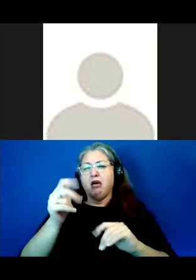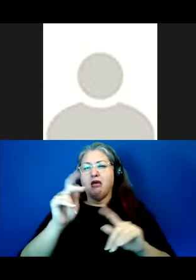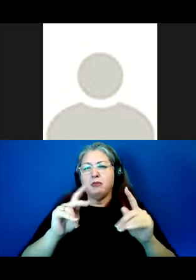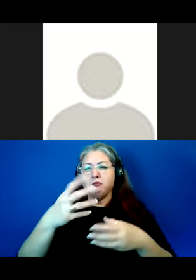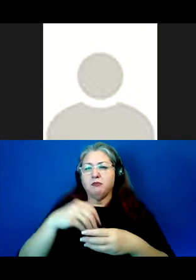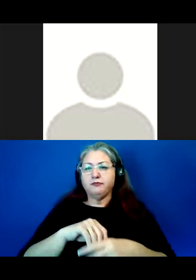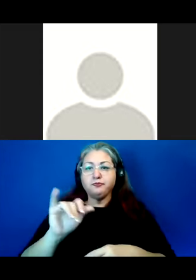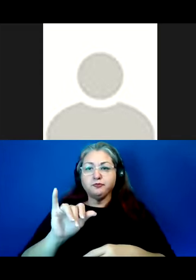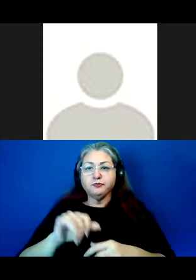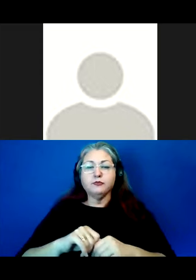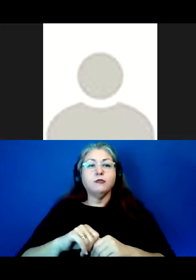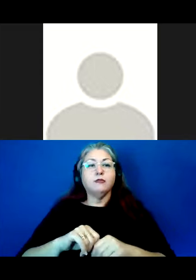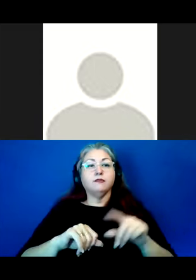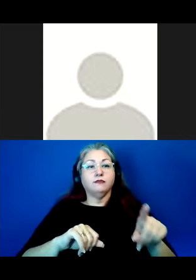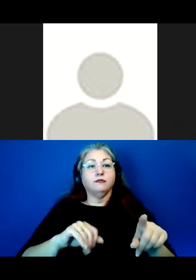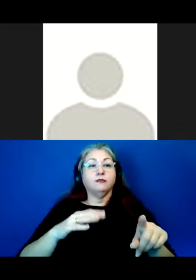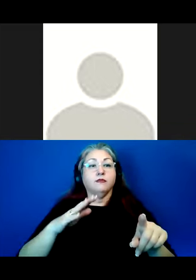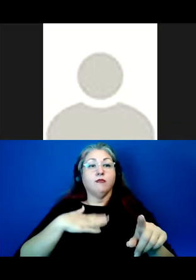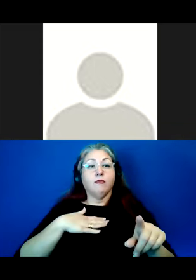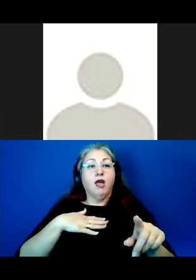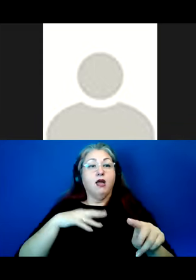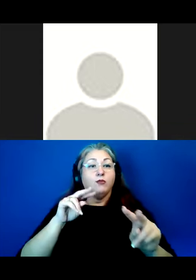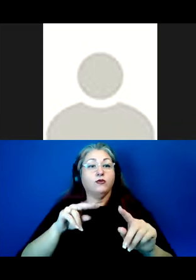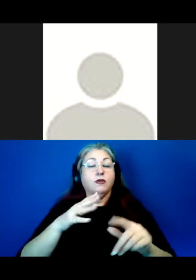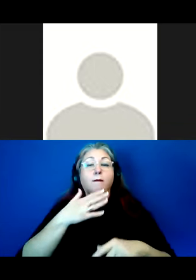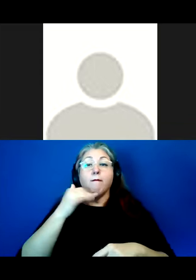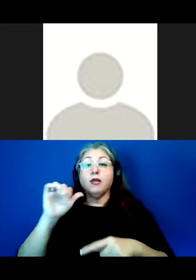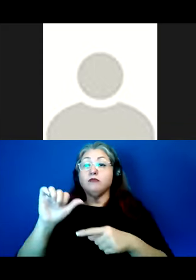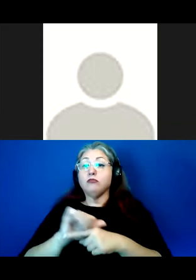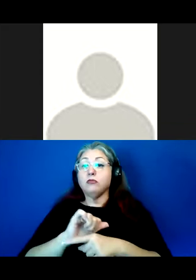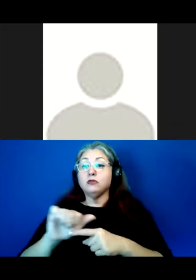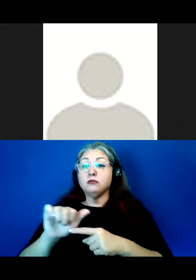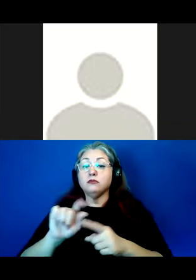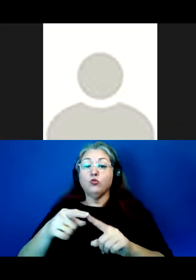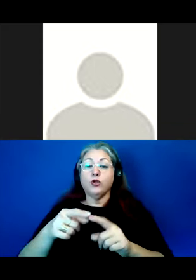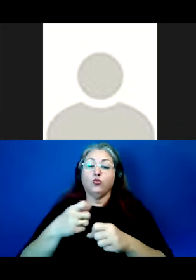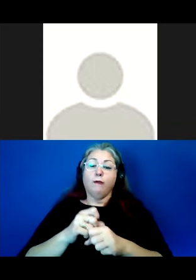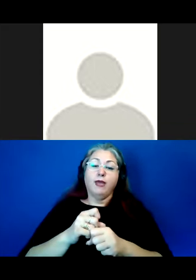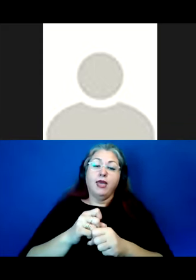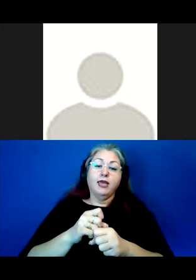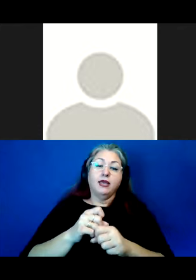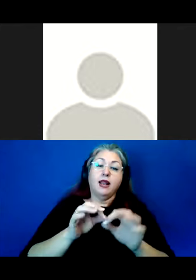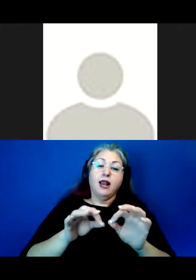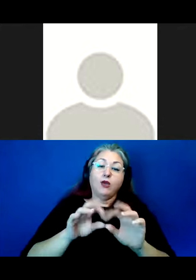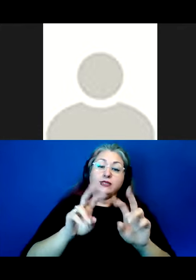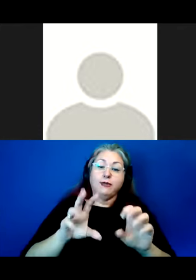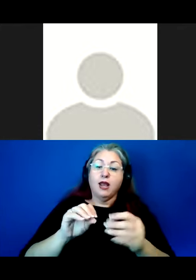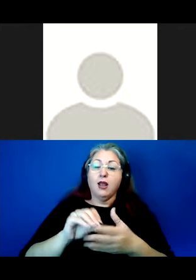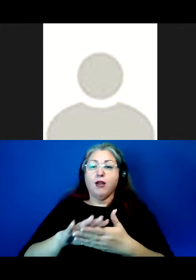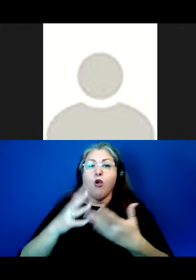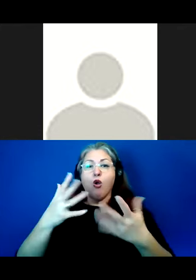And this is my observation that many best practices in creating and assessing language documentation already